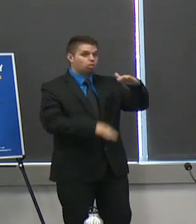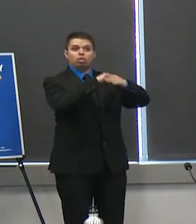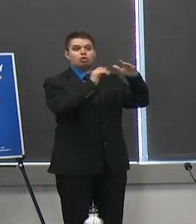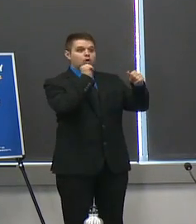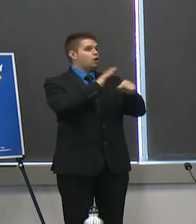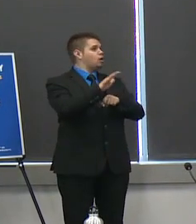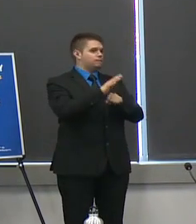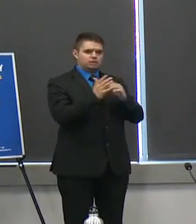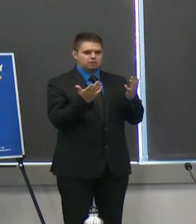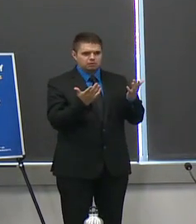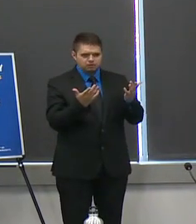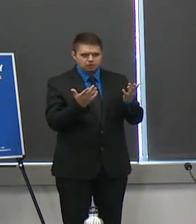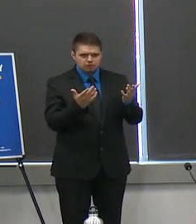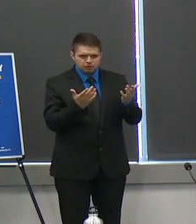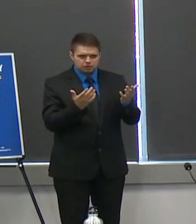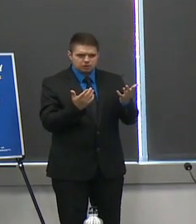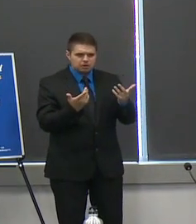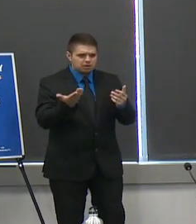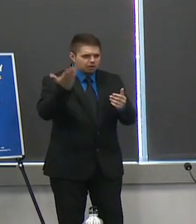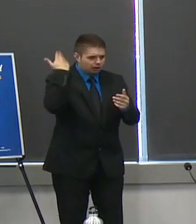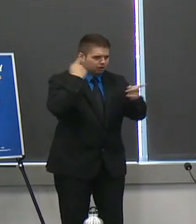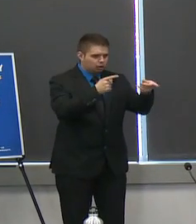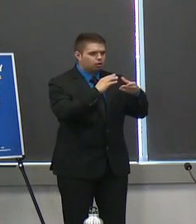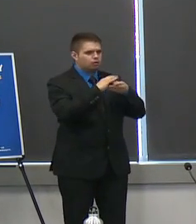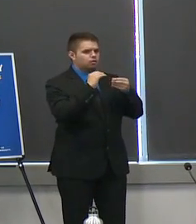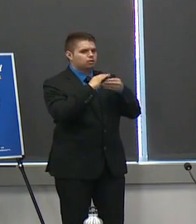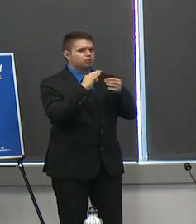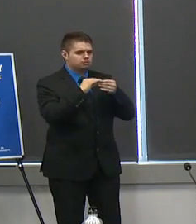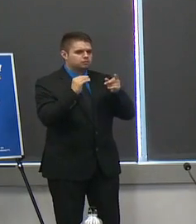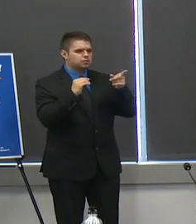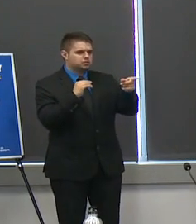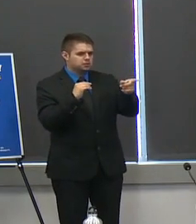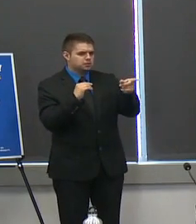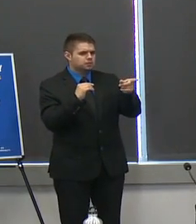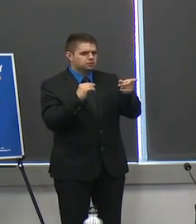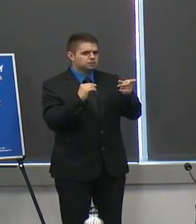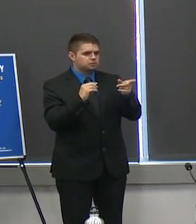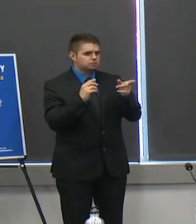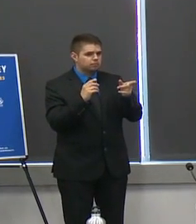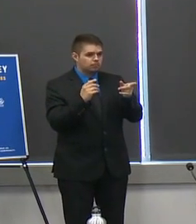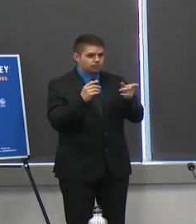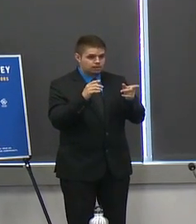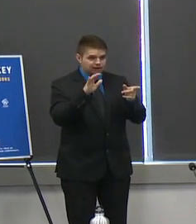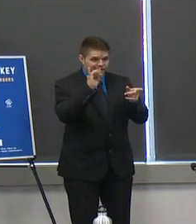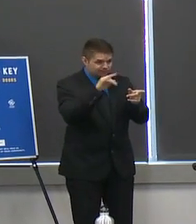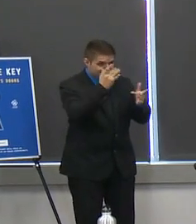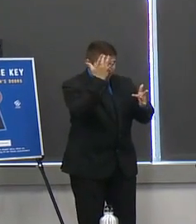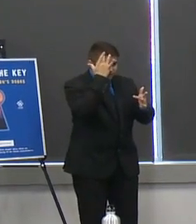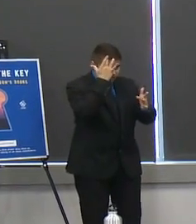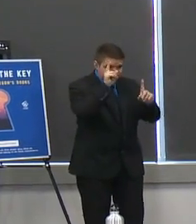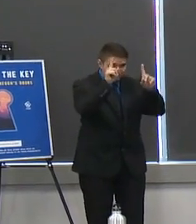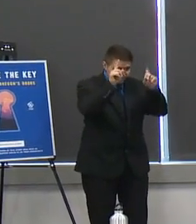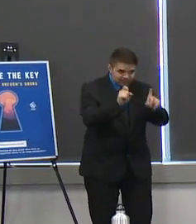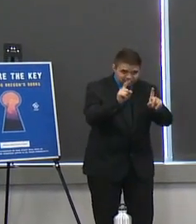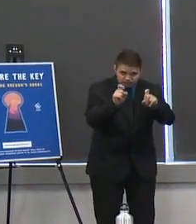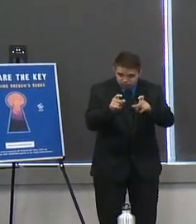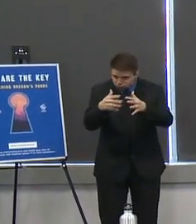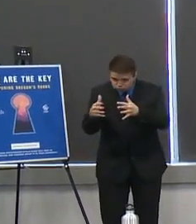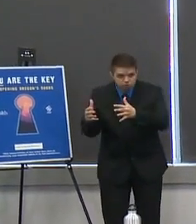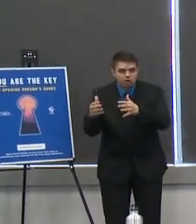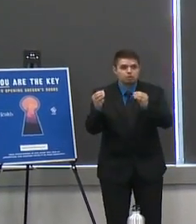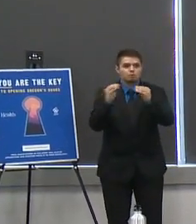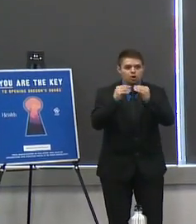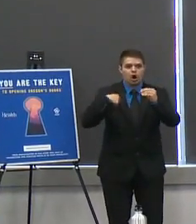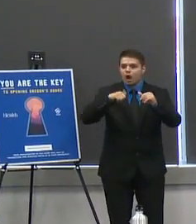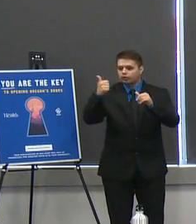earlier uh dr about you know loosening those guidelines around who can get tested when they go and visit their providers specifically